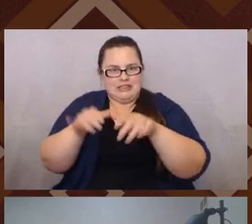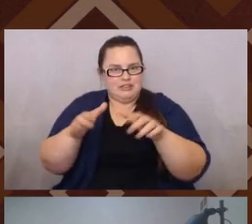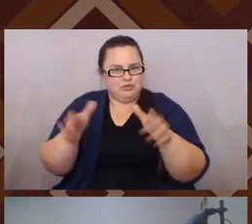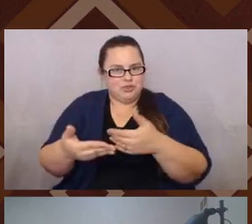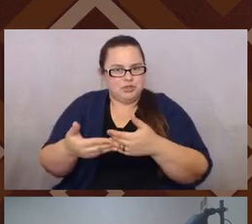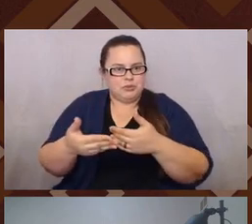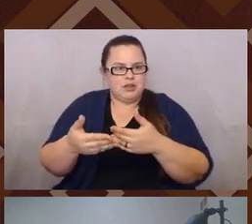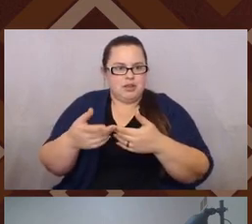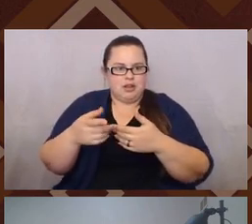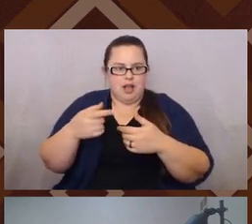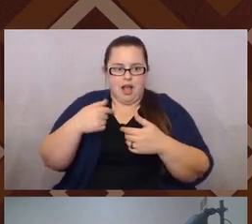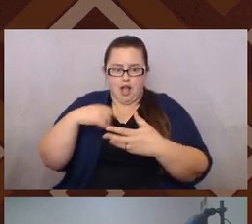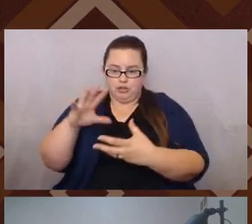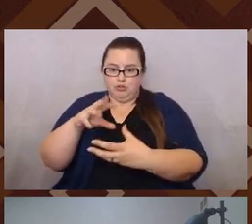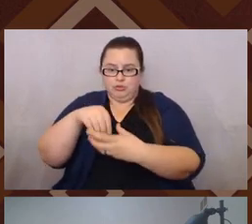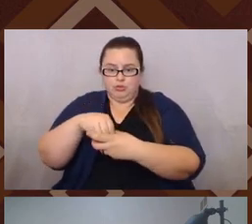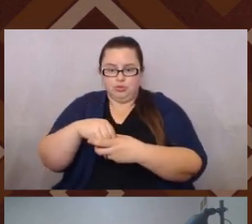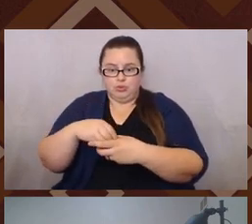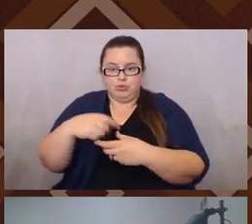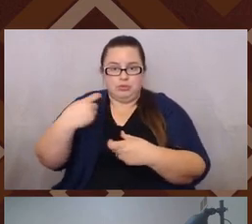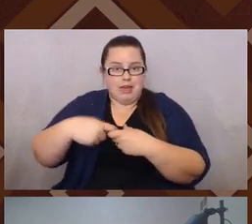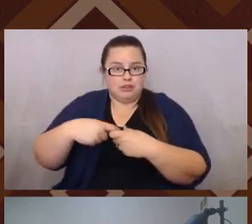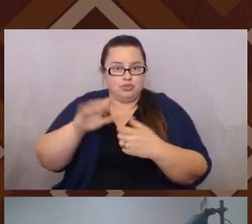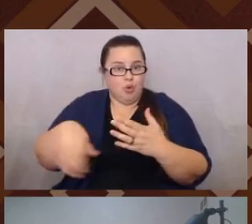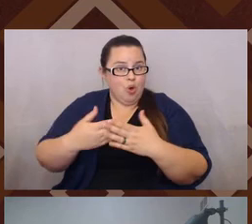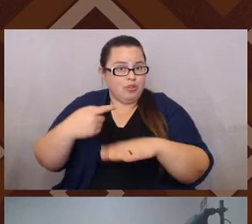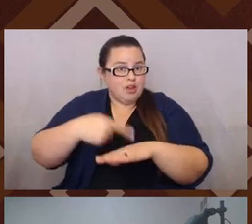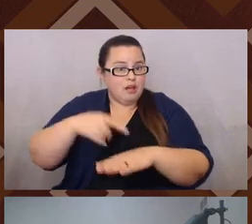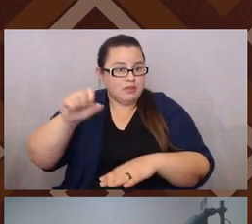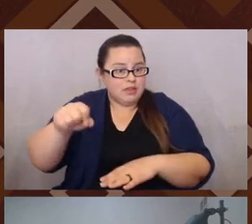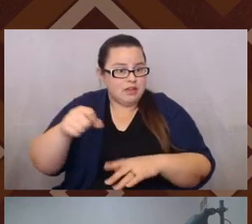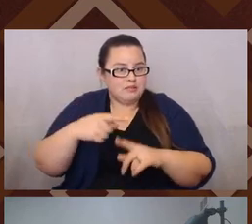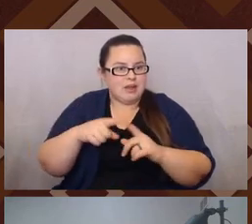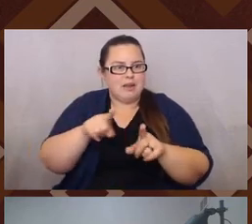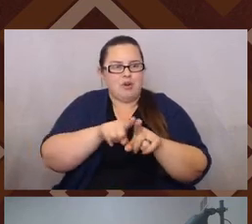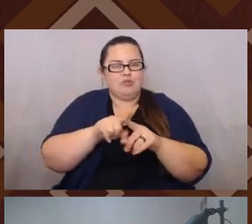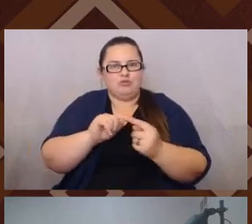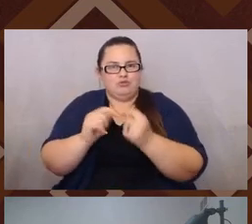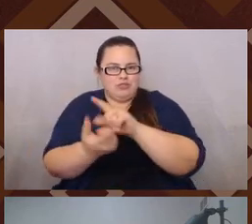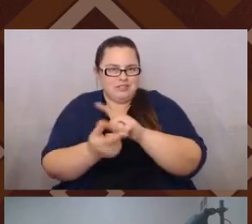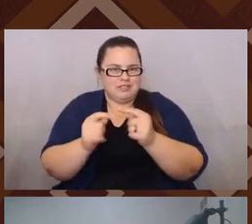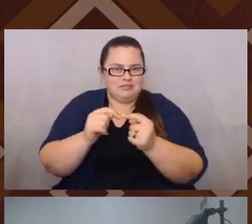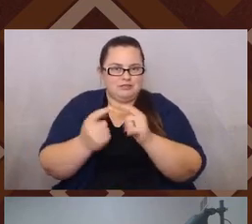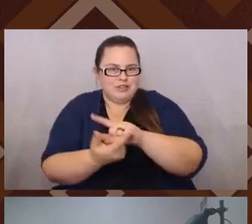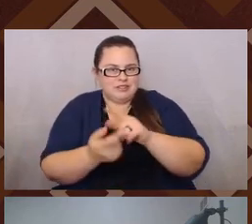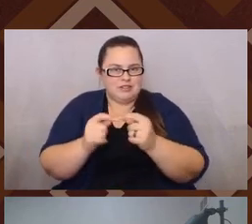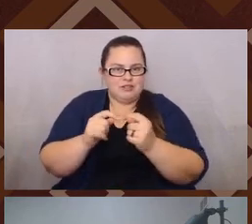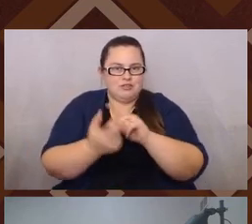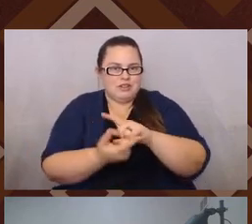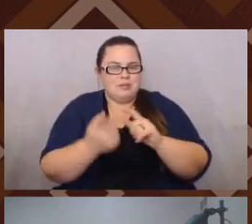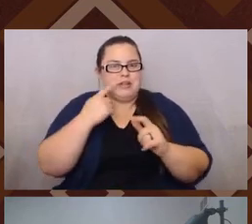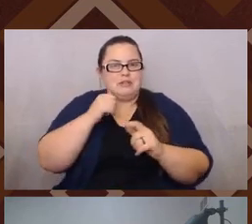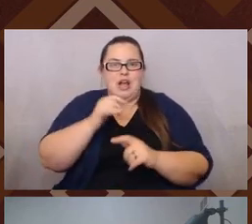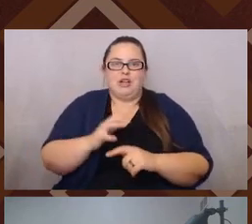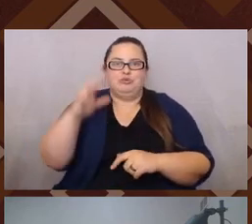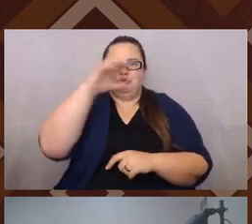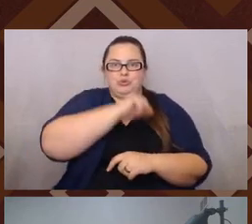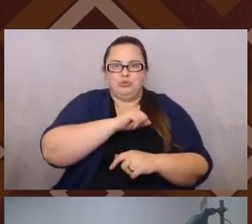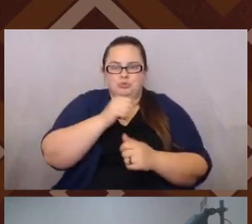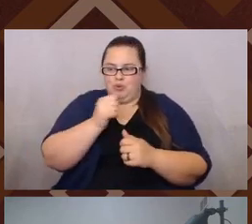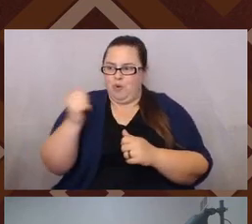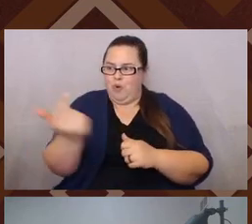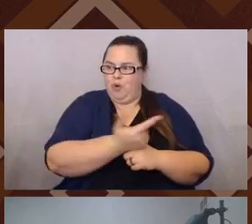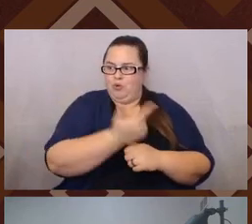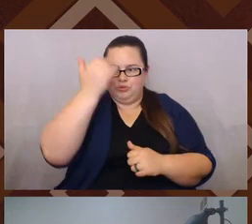I do include Spanish all the time, but I'm always making sure to translate it. Cause I'm not going to assume that the, that everybody here knows Spanish